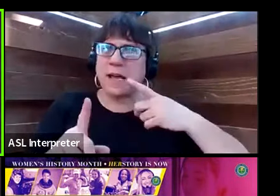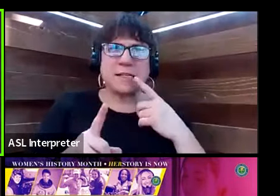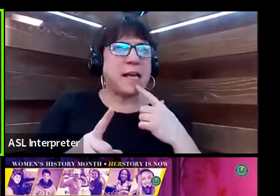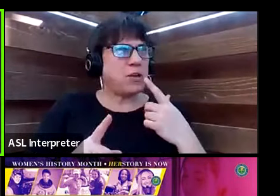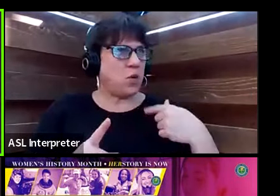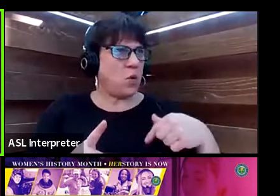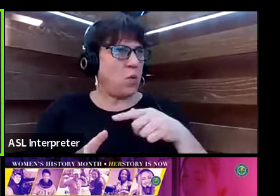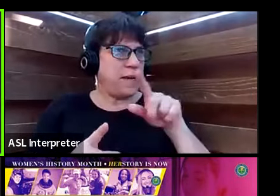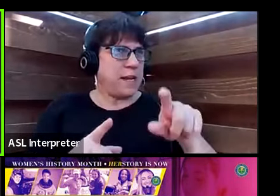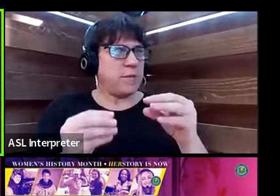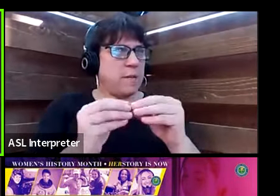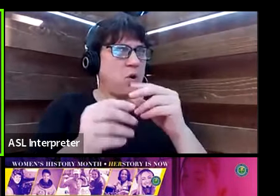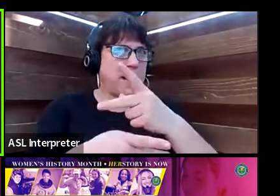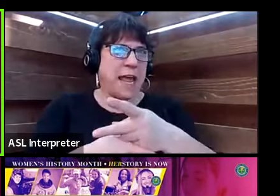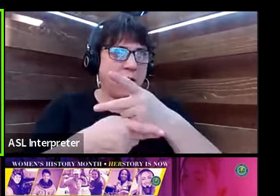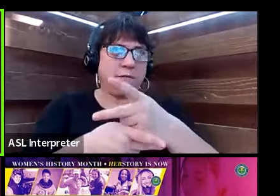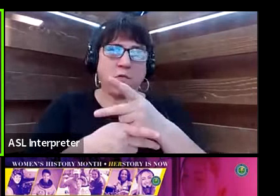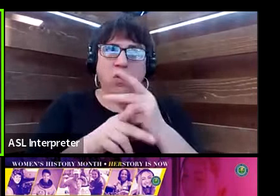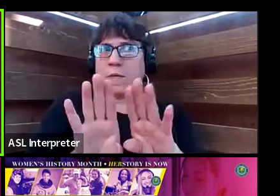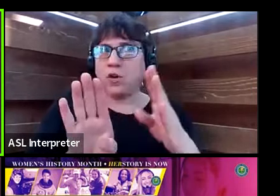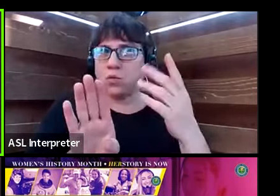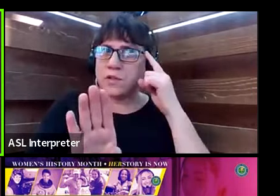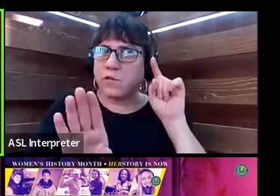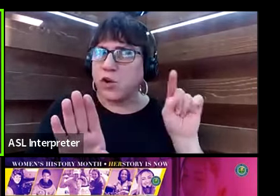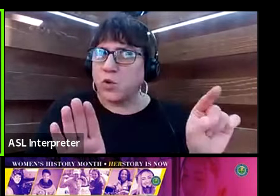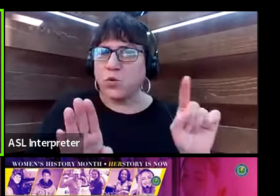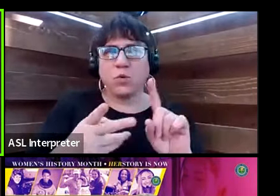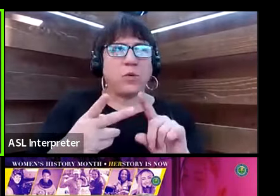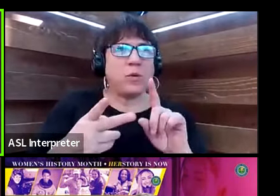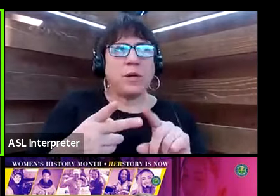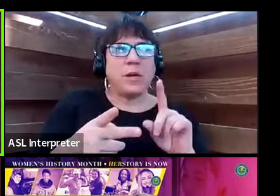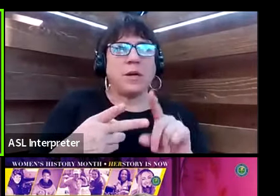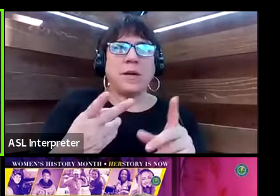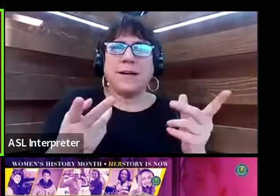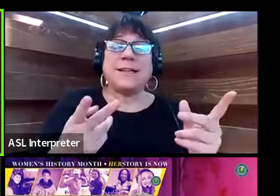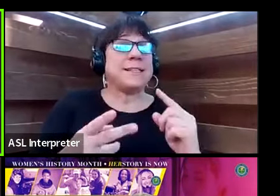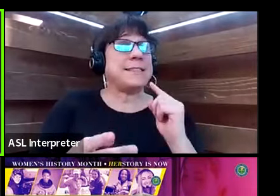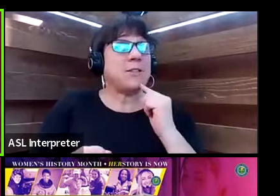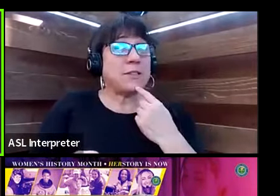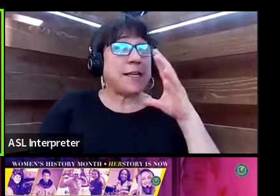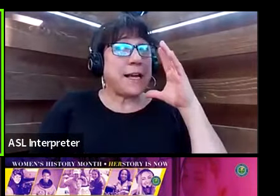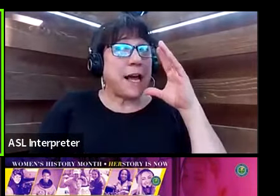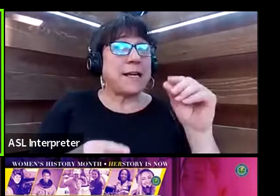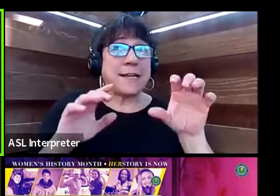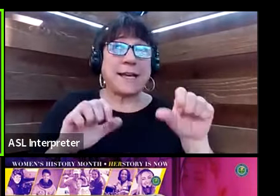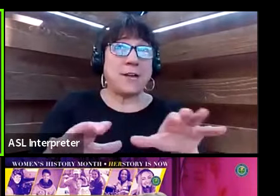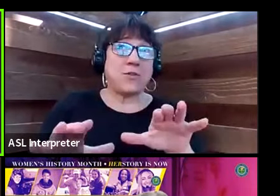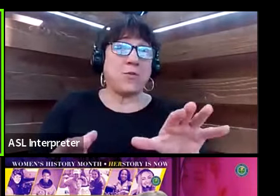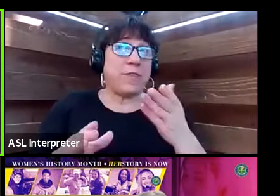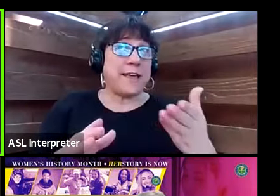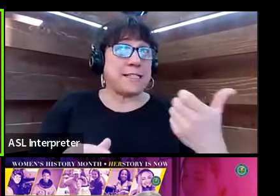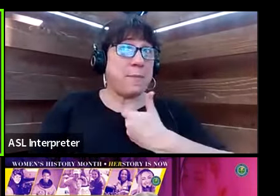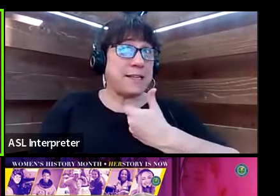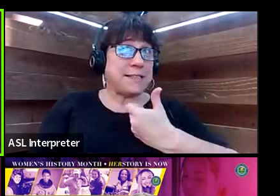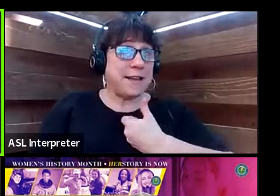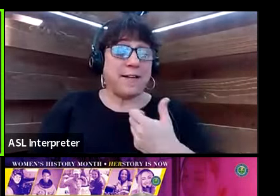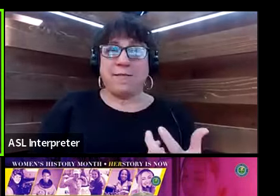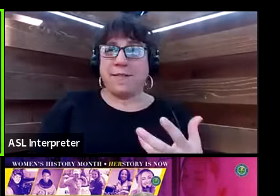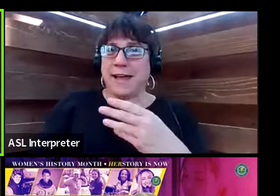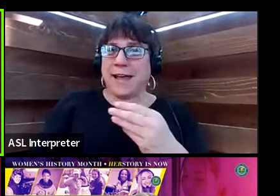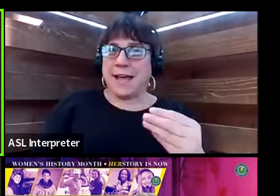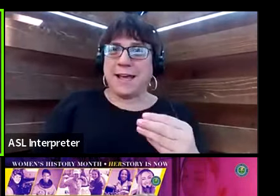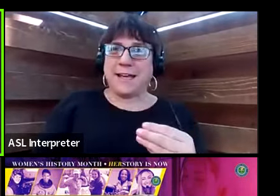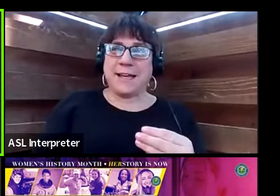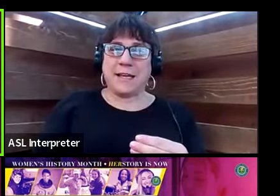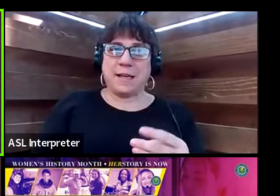oh, do we need to be more careful? Open the doors for you? Do we need to be curious? Like, seriously, guys, I can do things on my own. And when I was